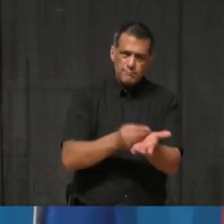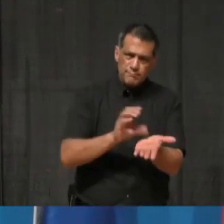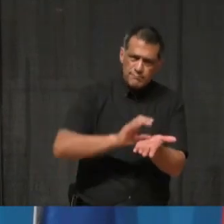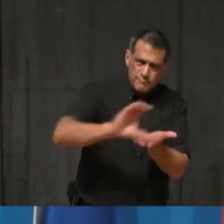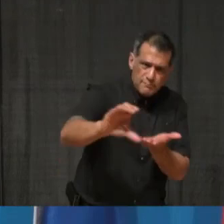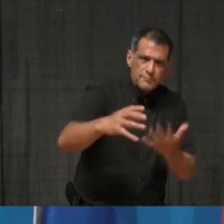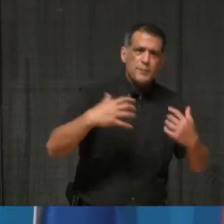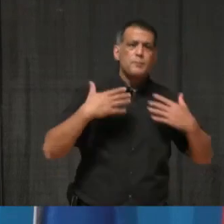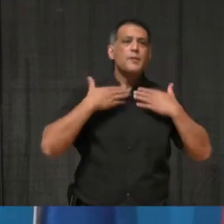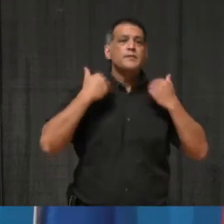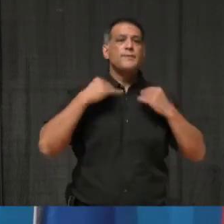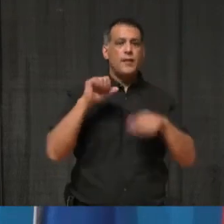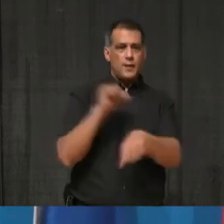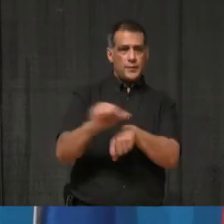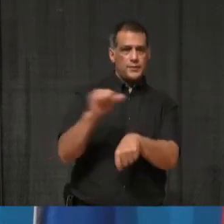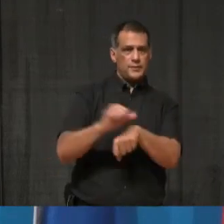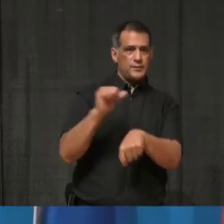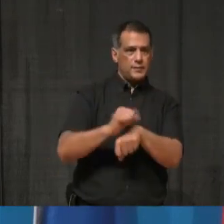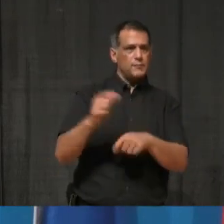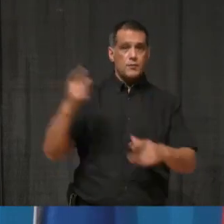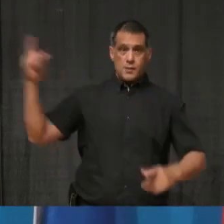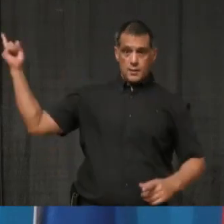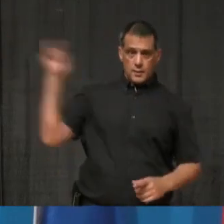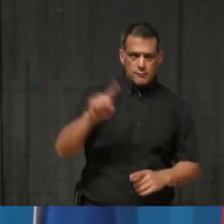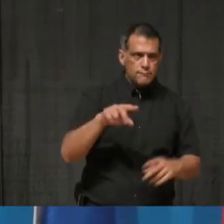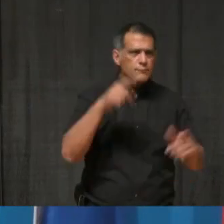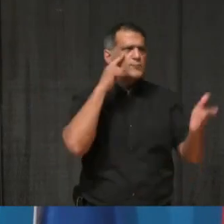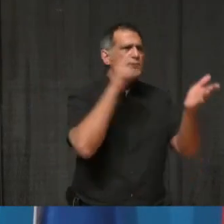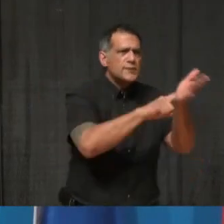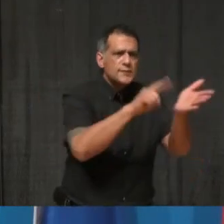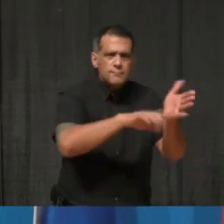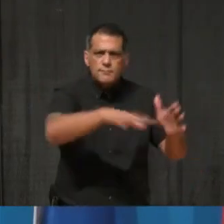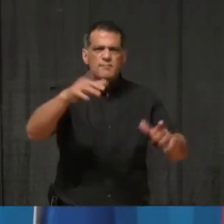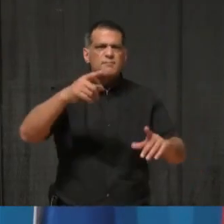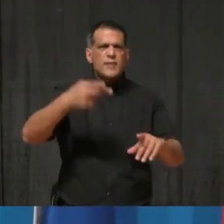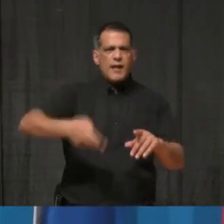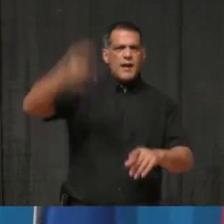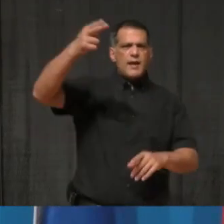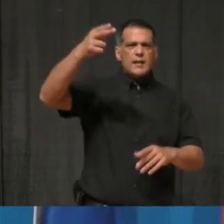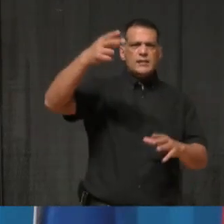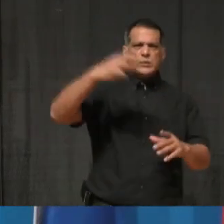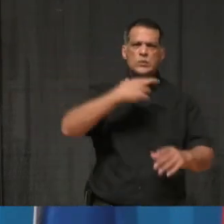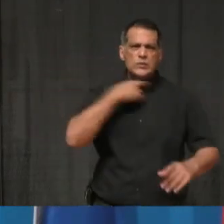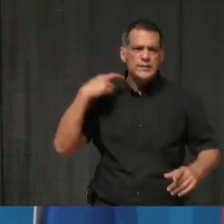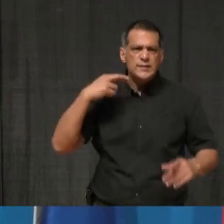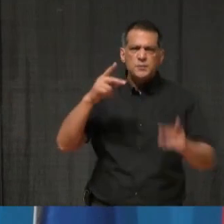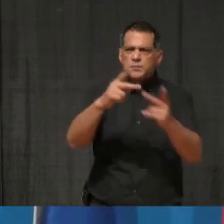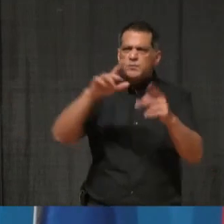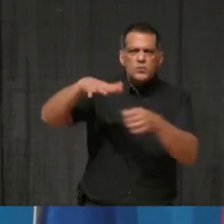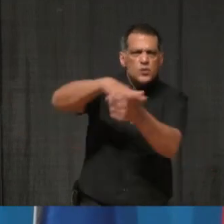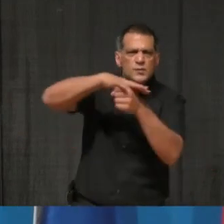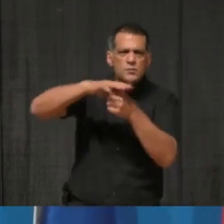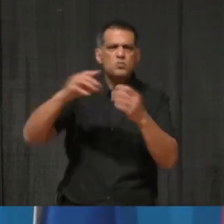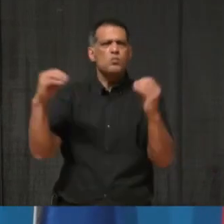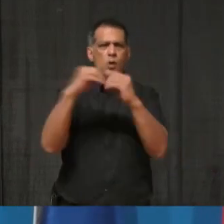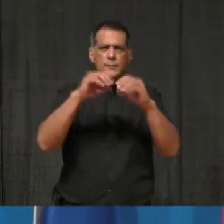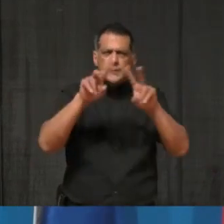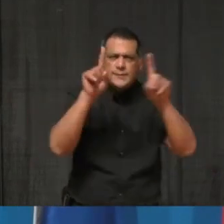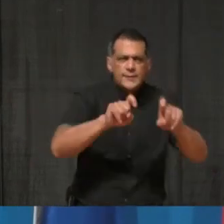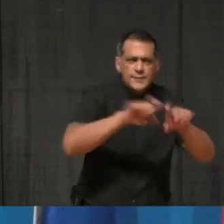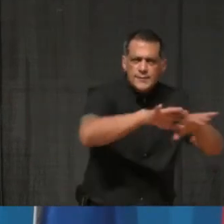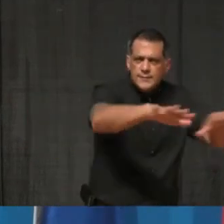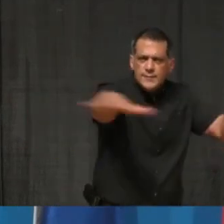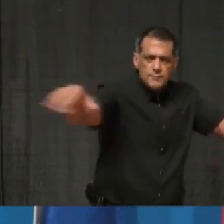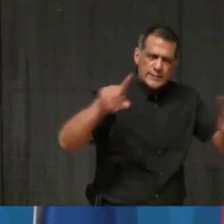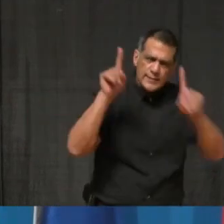of Labour to proactively inspect our highest-risk sectors. Let's get rapid testing into more workplaces to help stop outbreaks